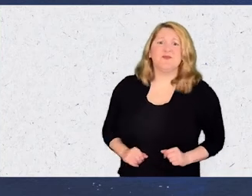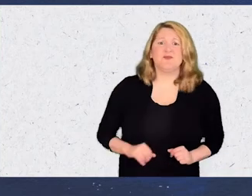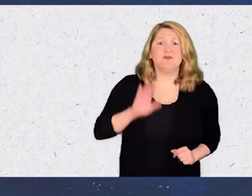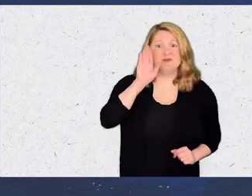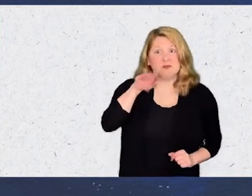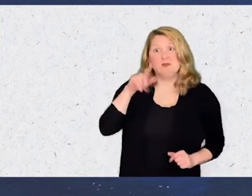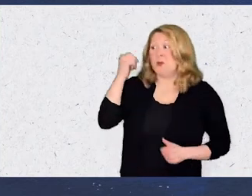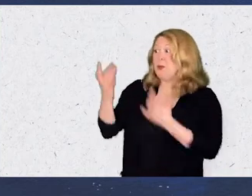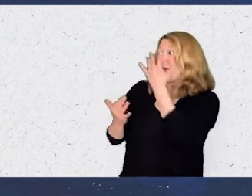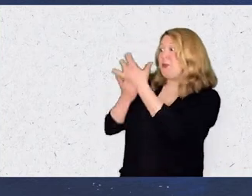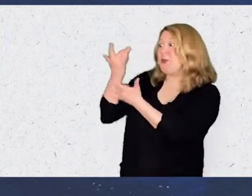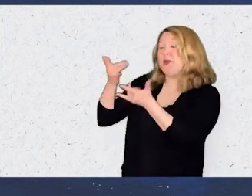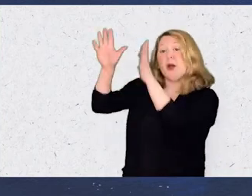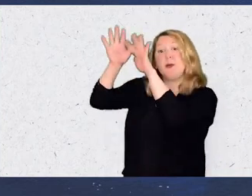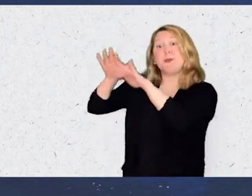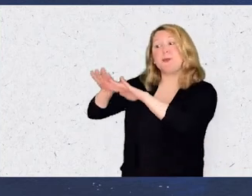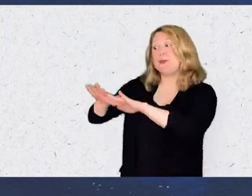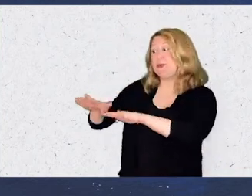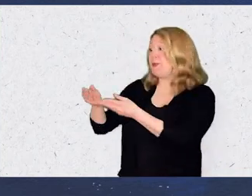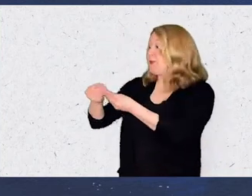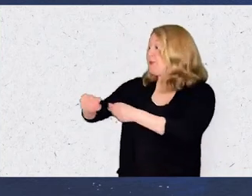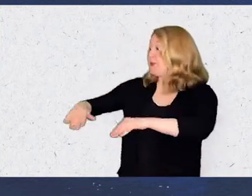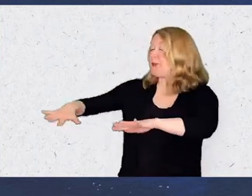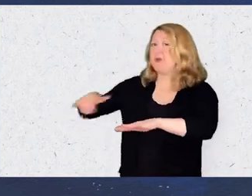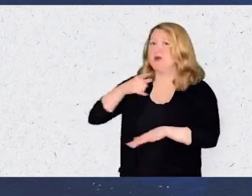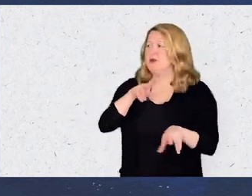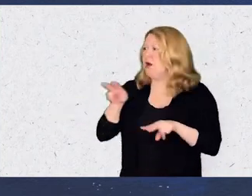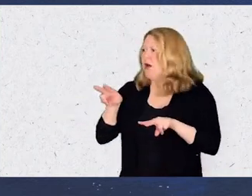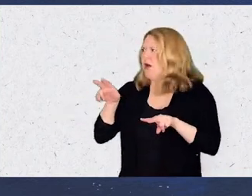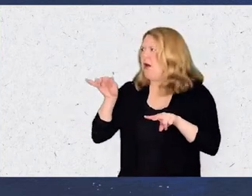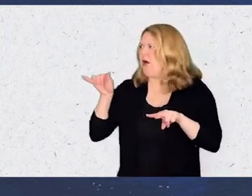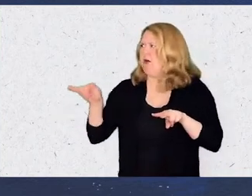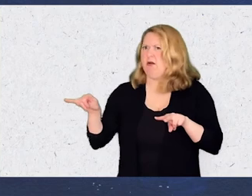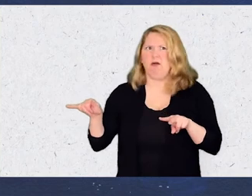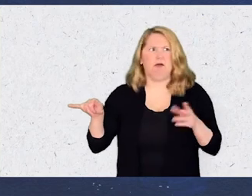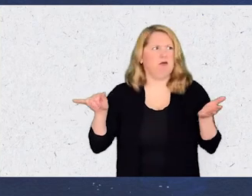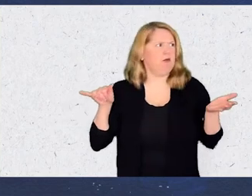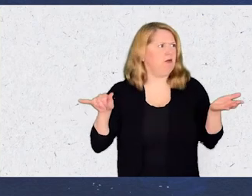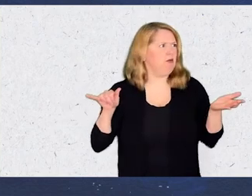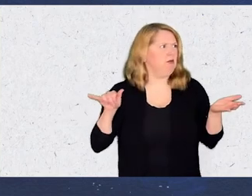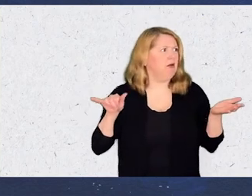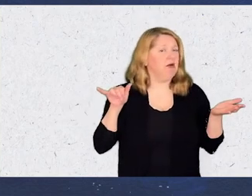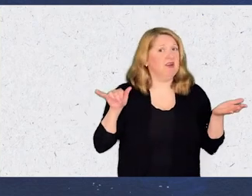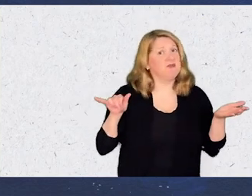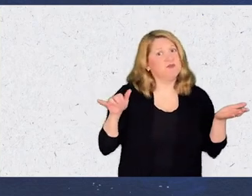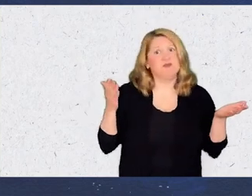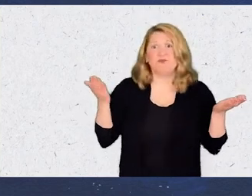When the ashes said Oh, you'll see time is on my side